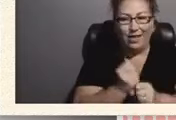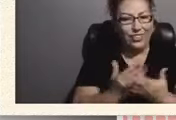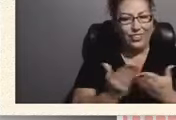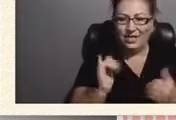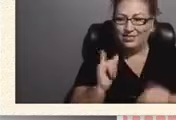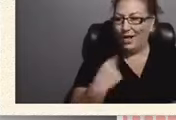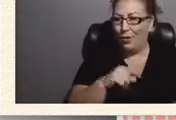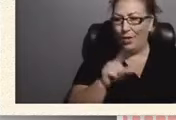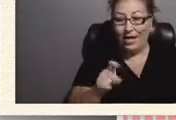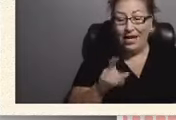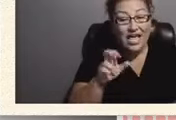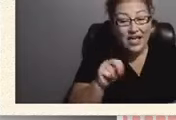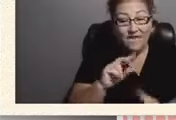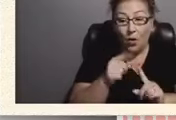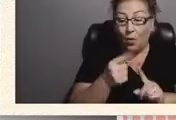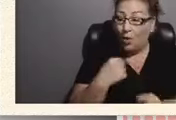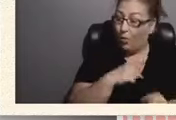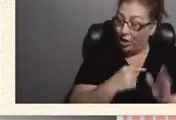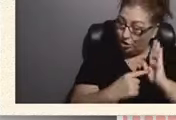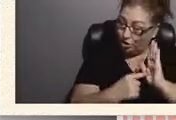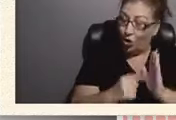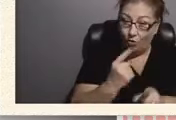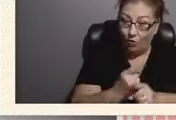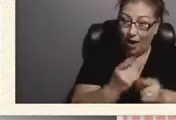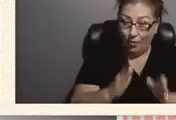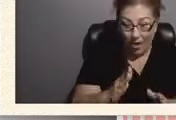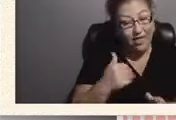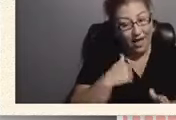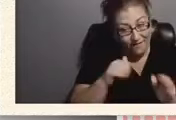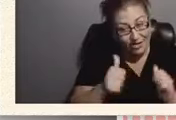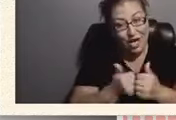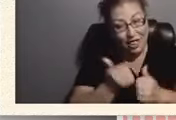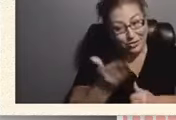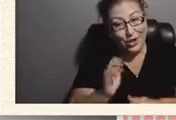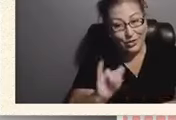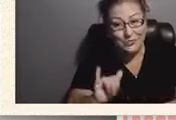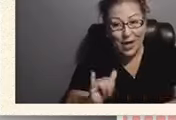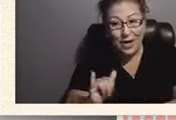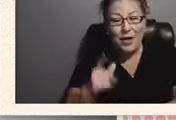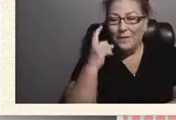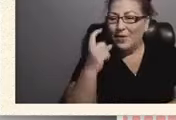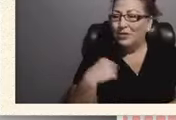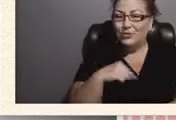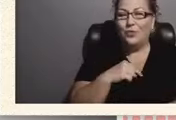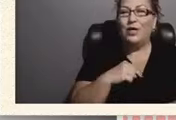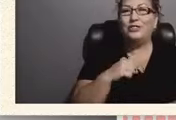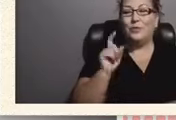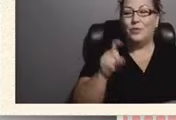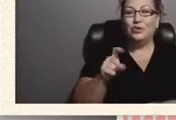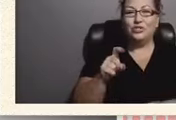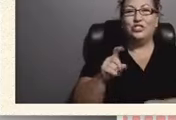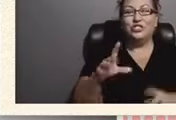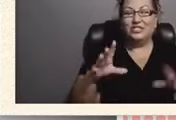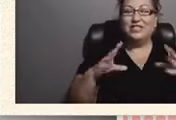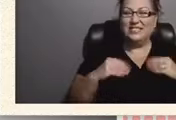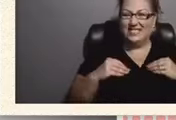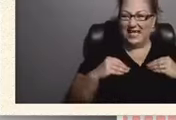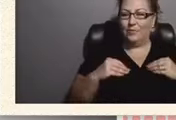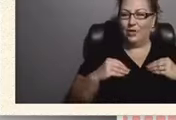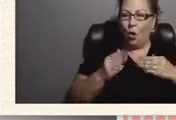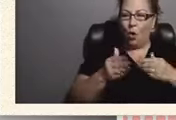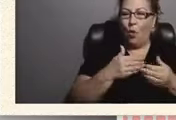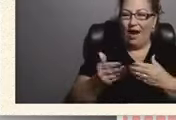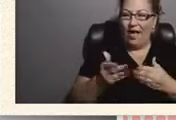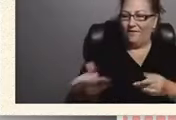even when we show up the right way, there's a challenge there as well because we're not, we're supposed to just accept whatever is